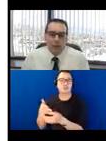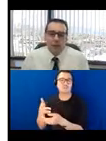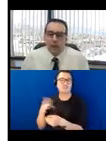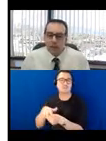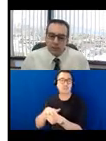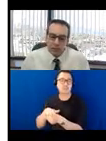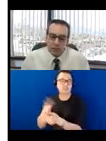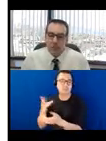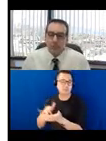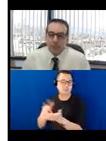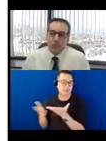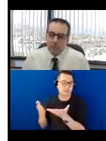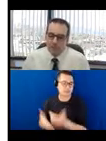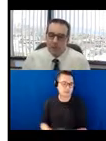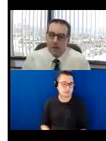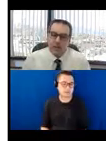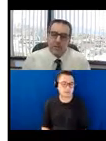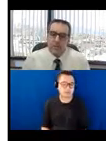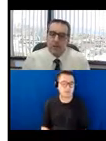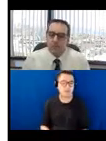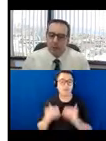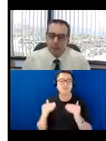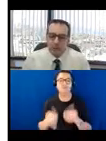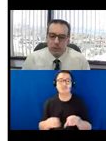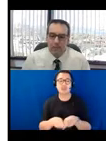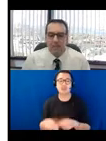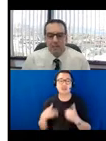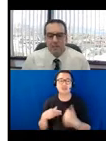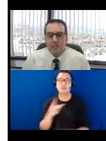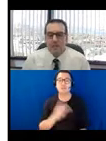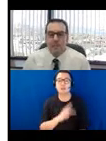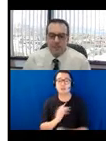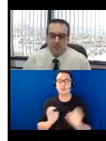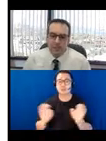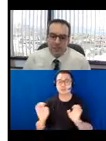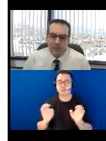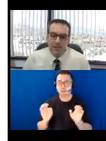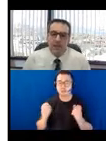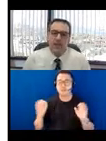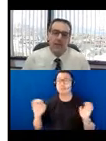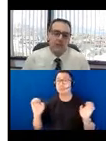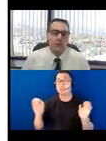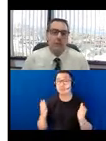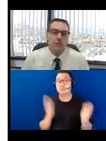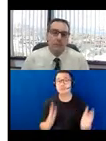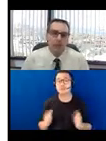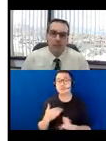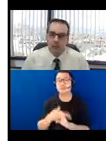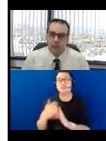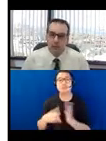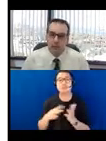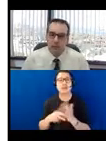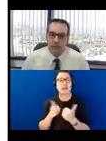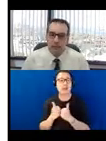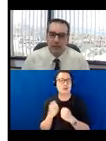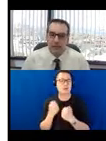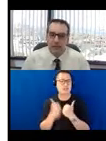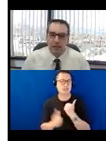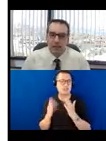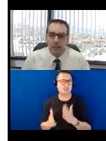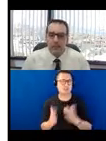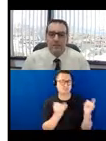MOD also runs the personal emergency preparedness program that educates people with disabilities on how to individually prepare for an emergency